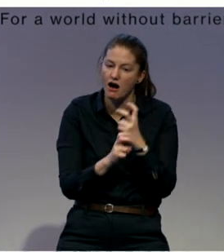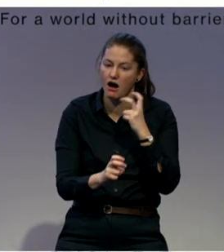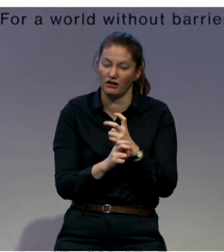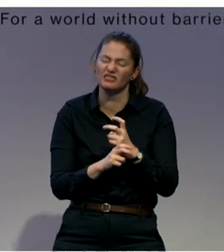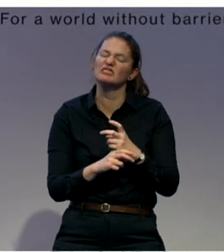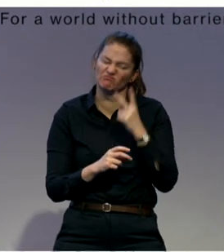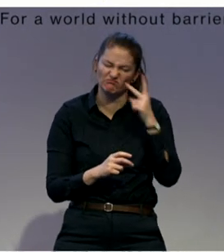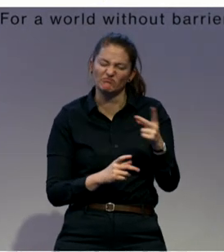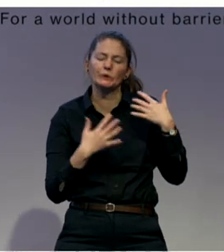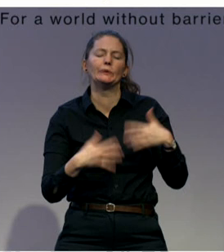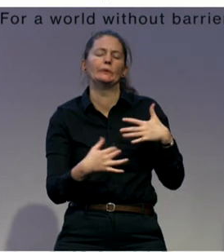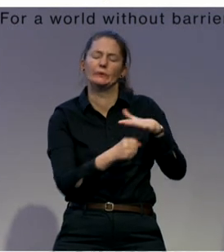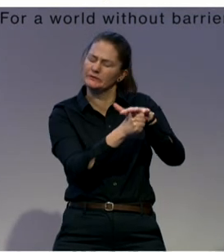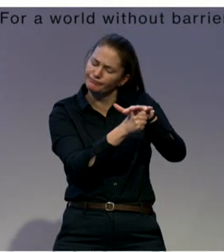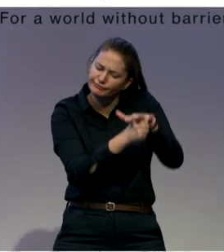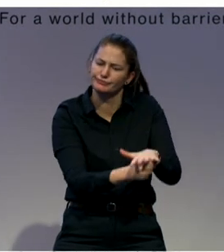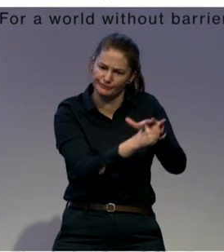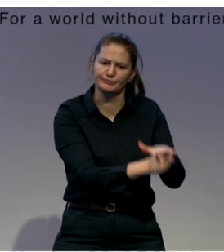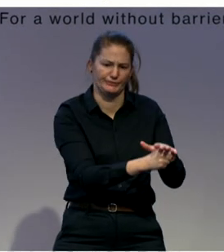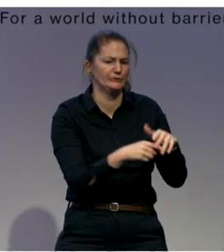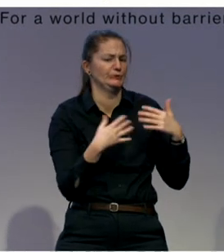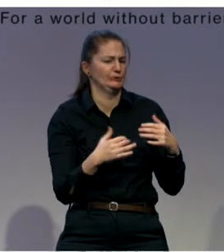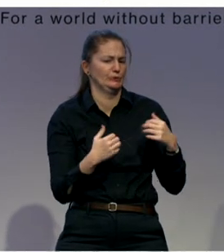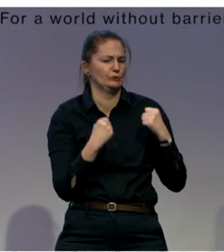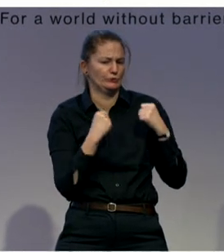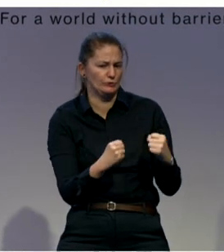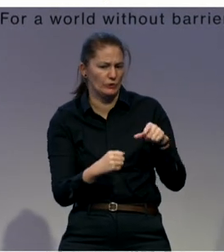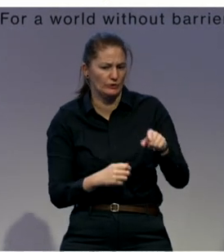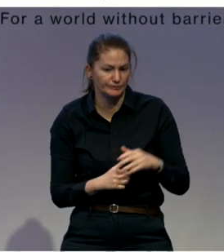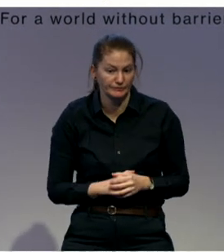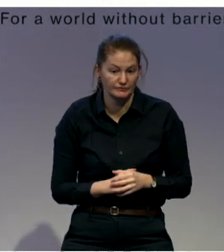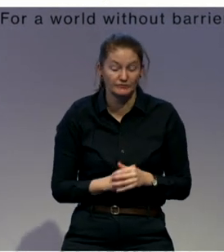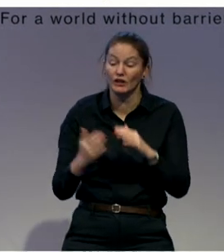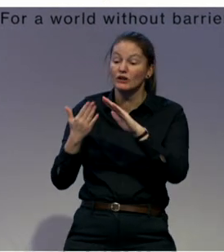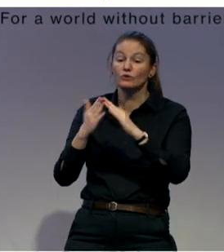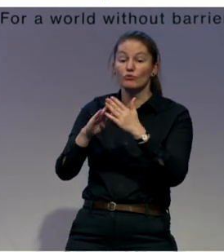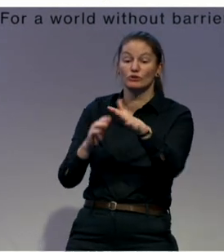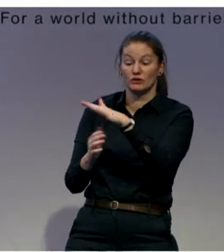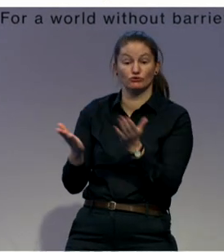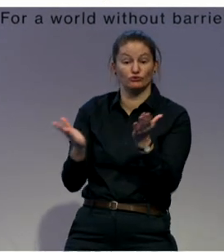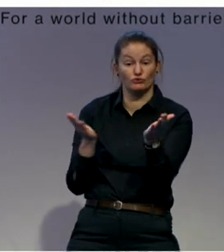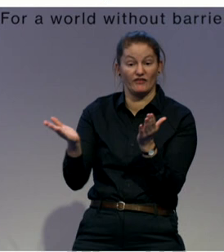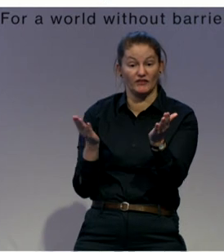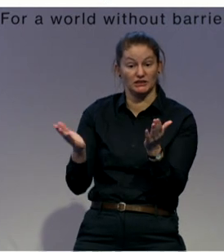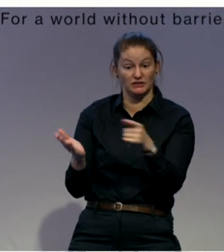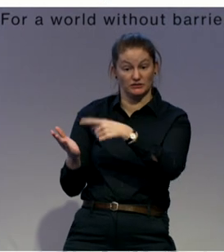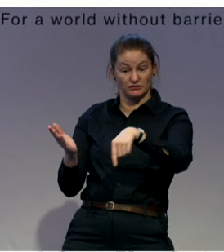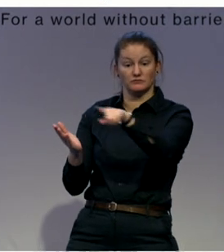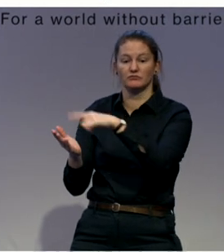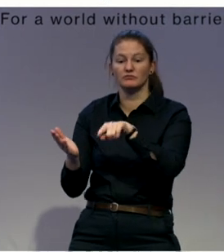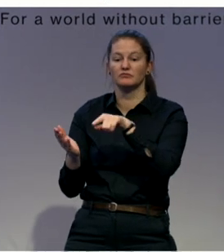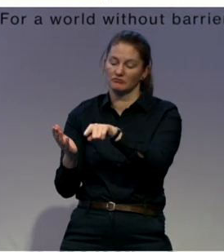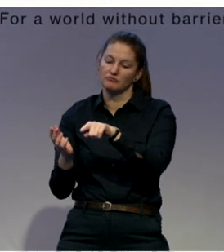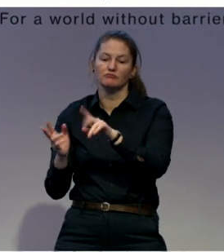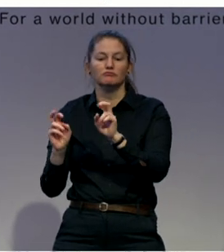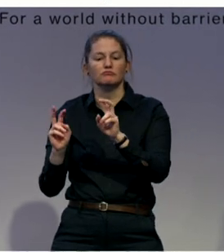community-based services limited capacities of mainstream services to address the